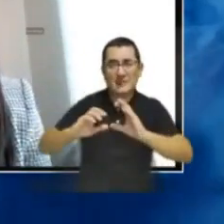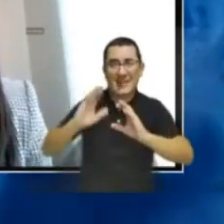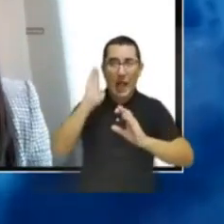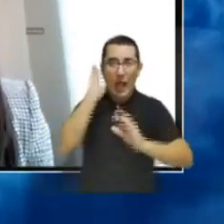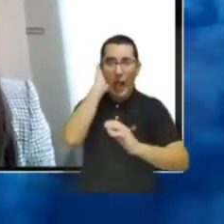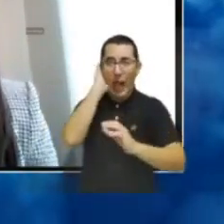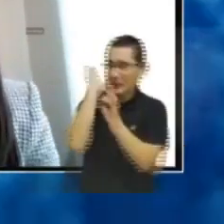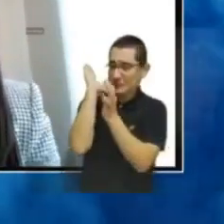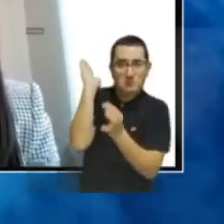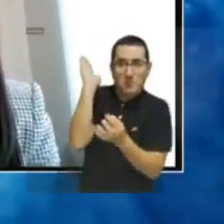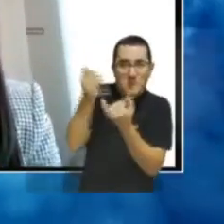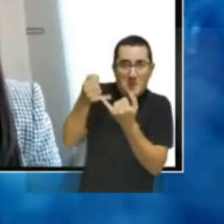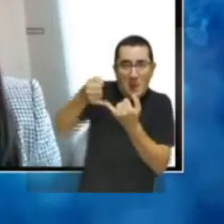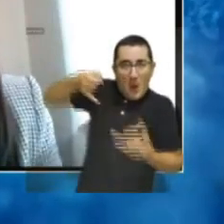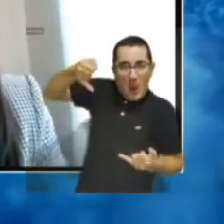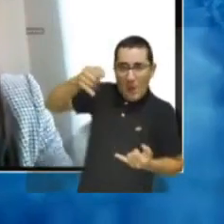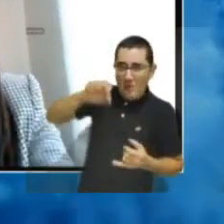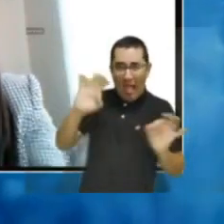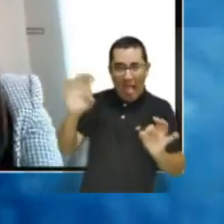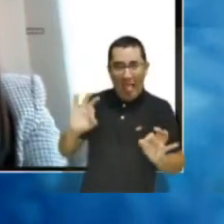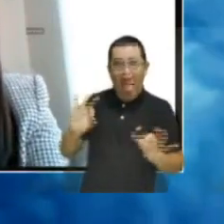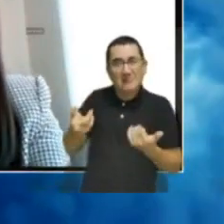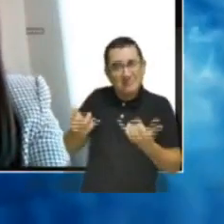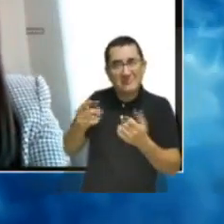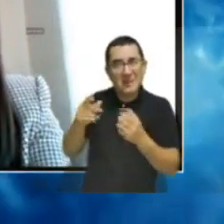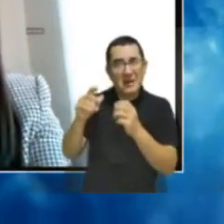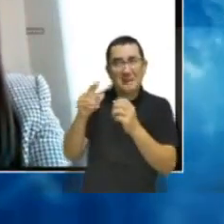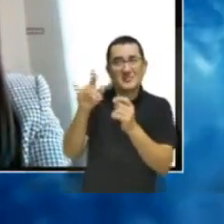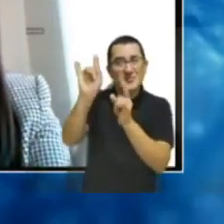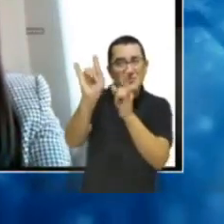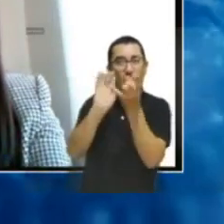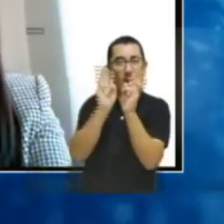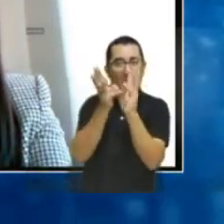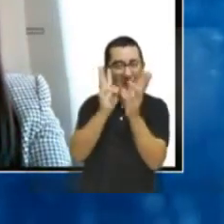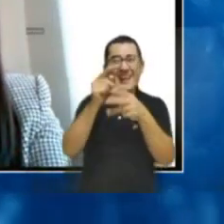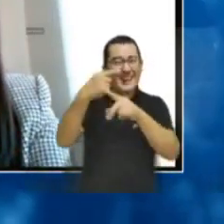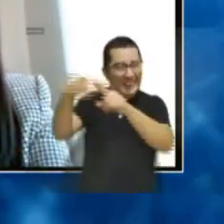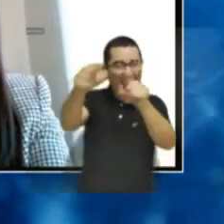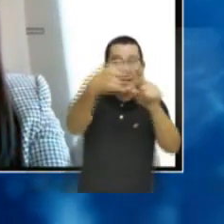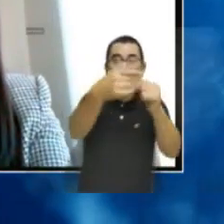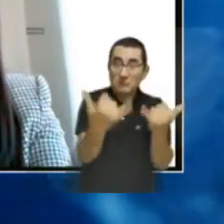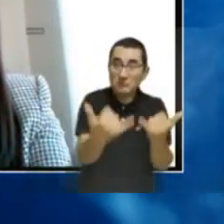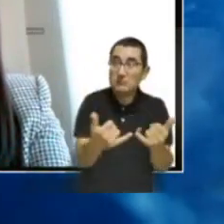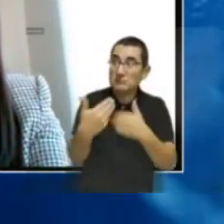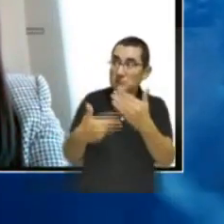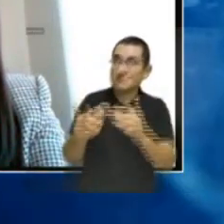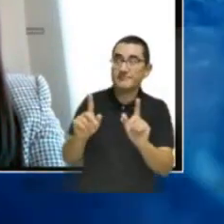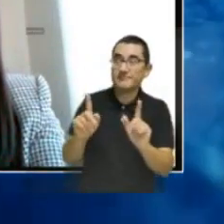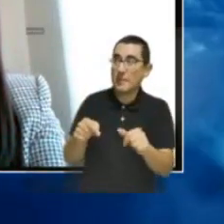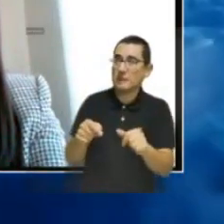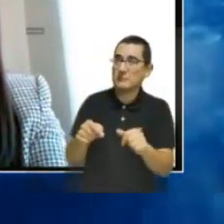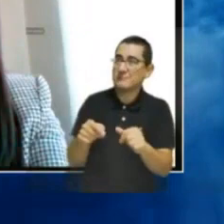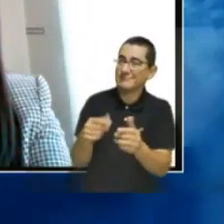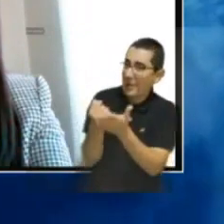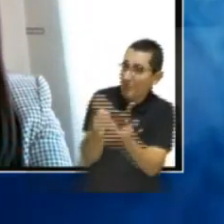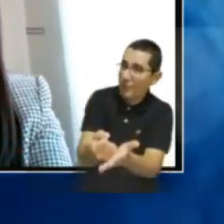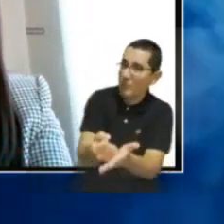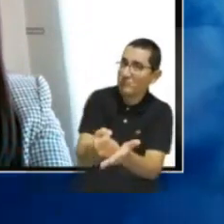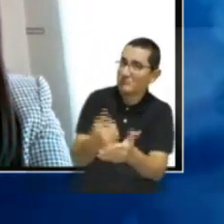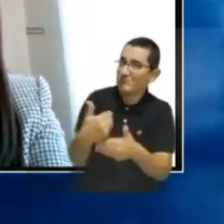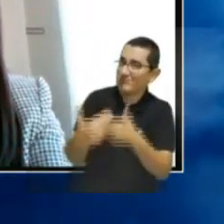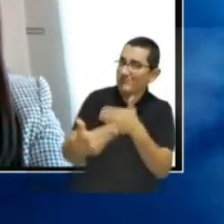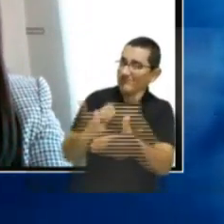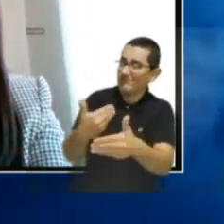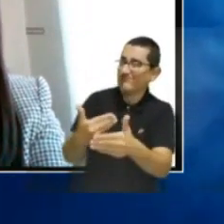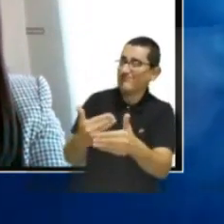wireless communications and anyone there of the revolution that we have left, then we can